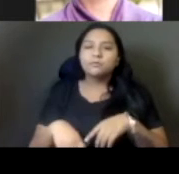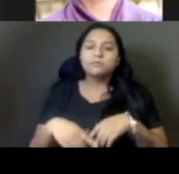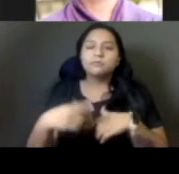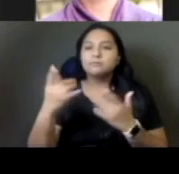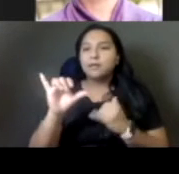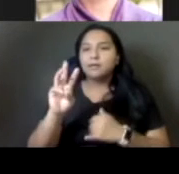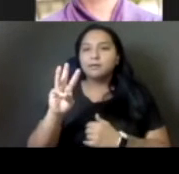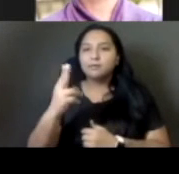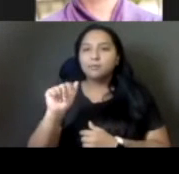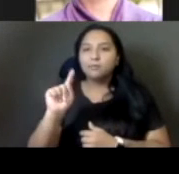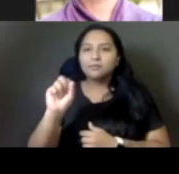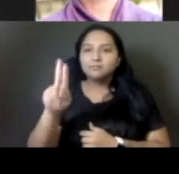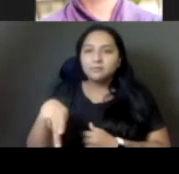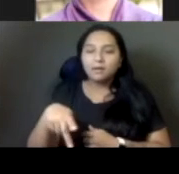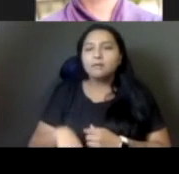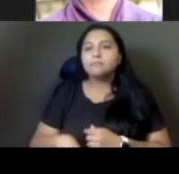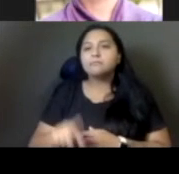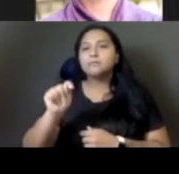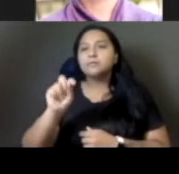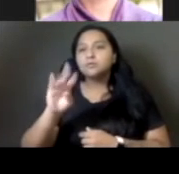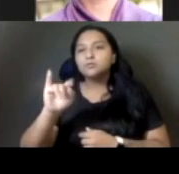et cetera, or in some cases, none of the above.